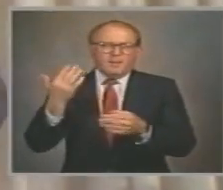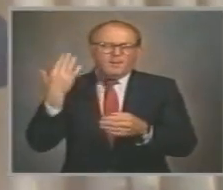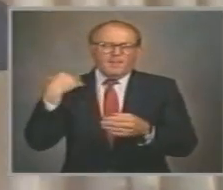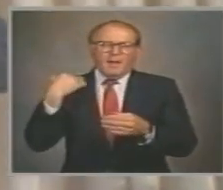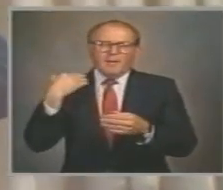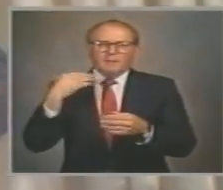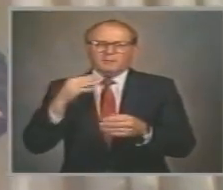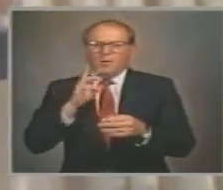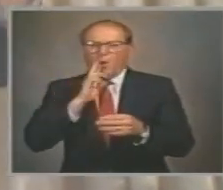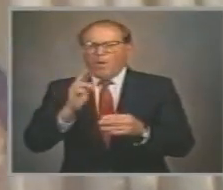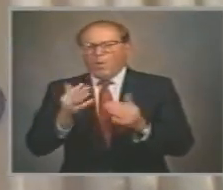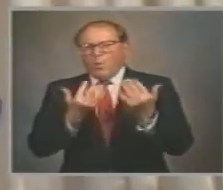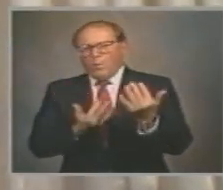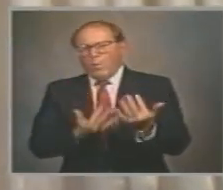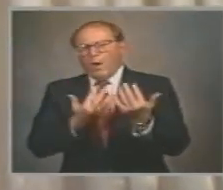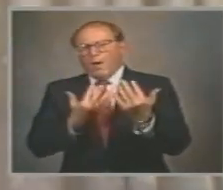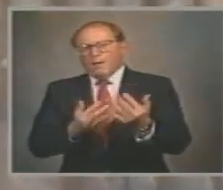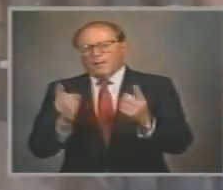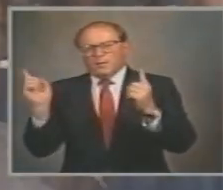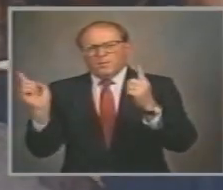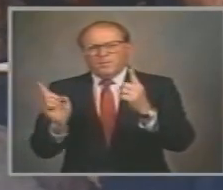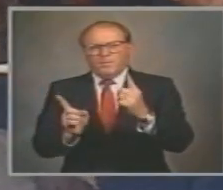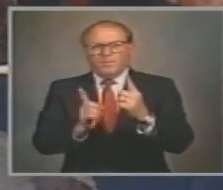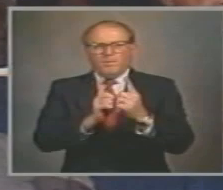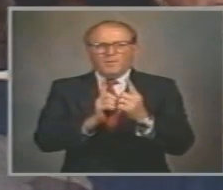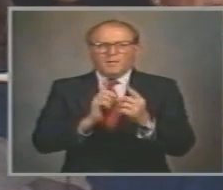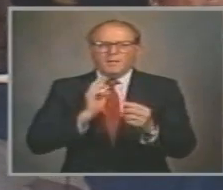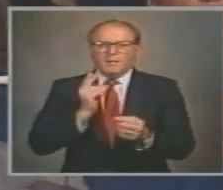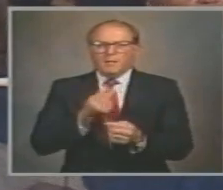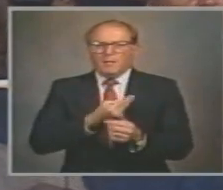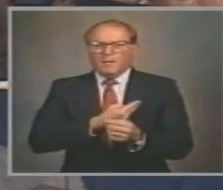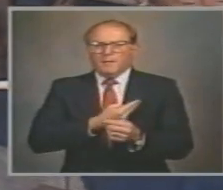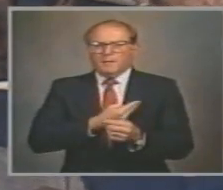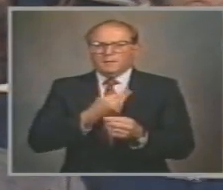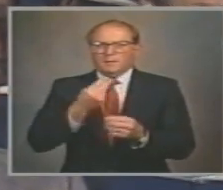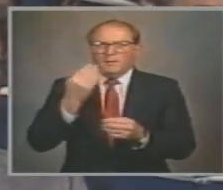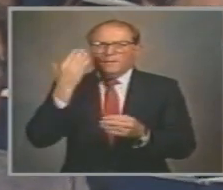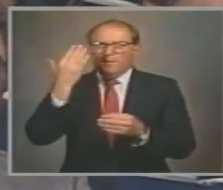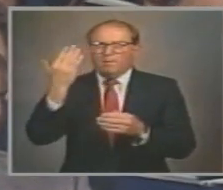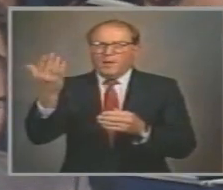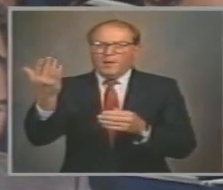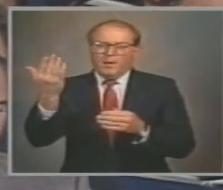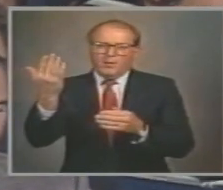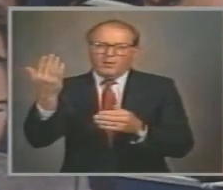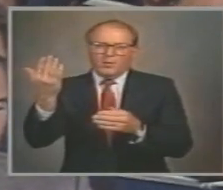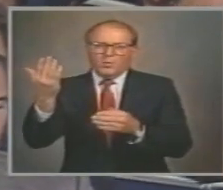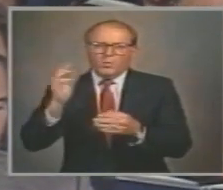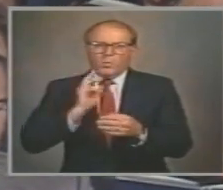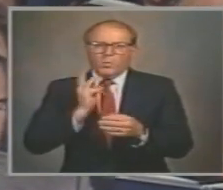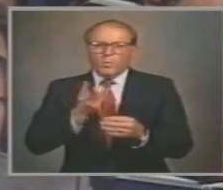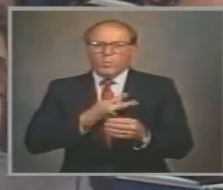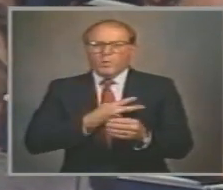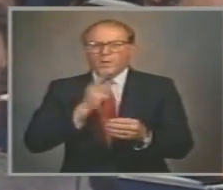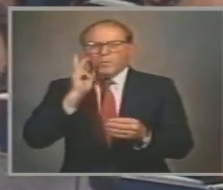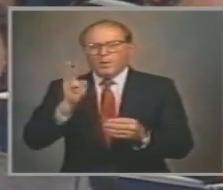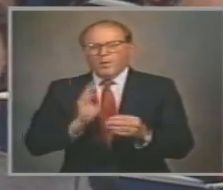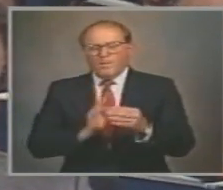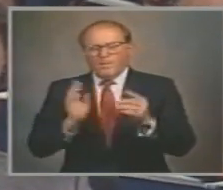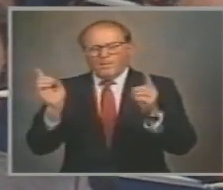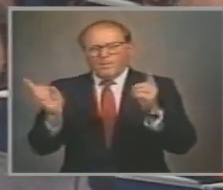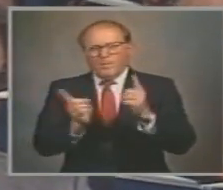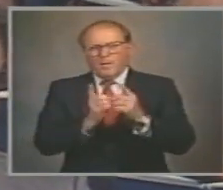waiting To greet us on the shore We'll